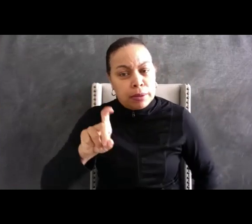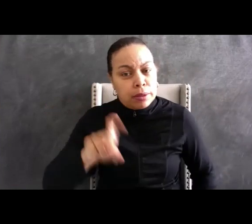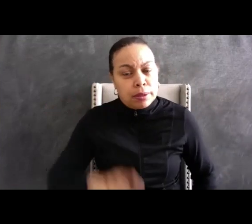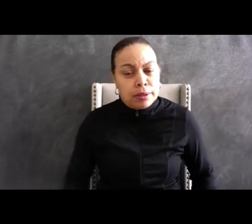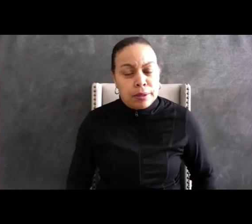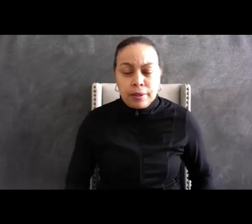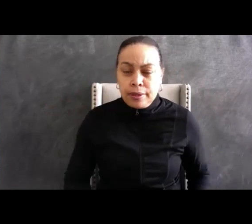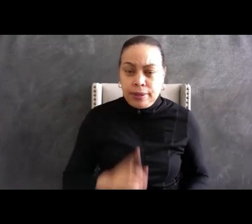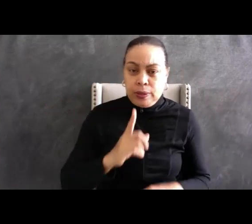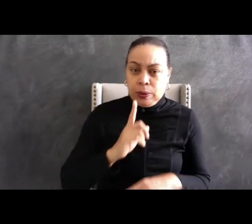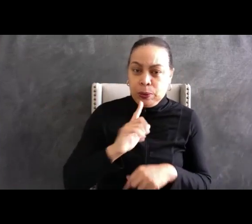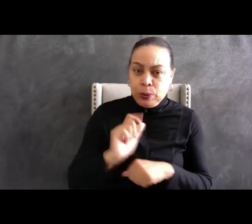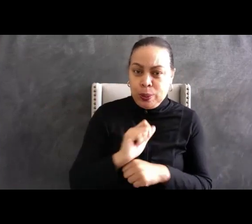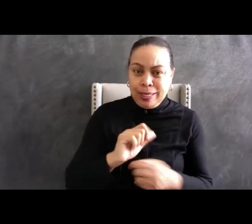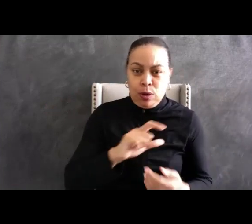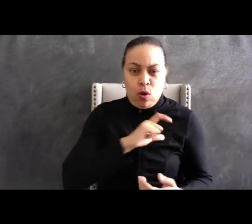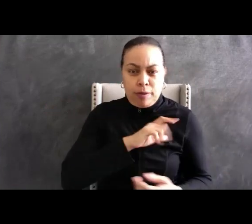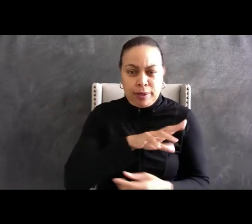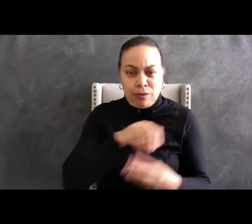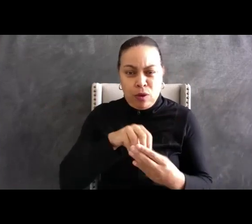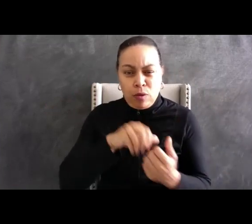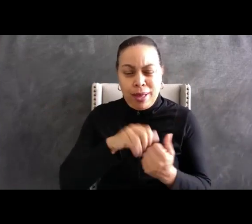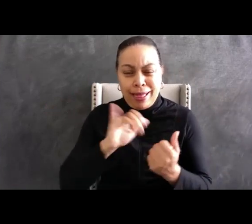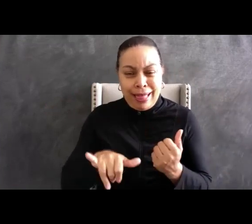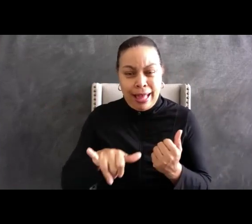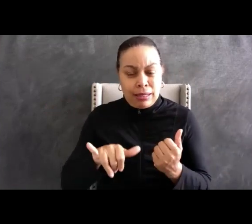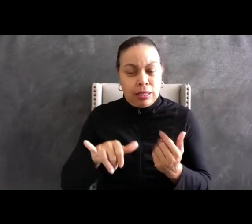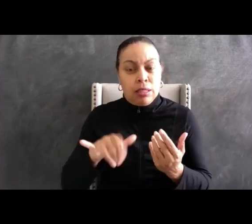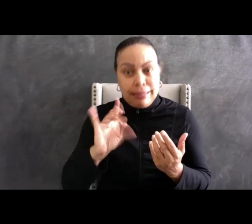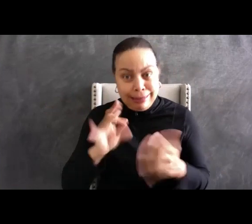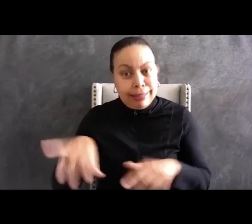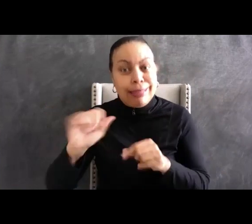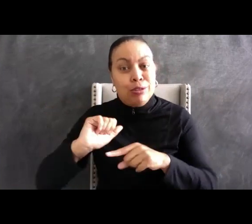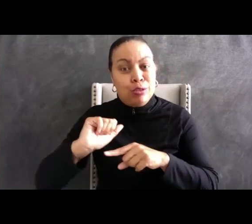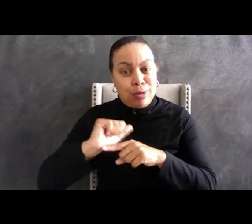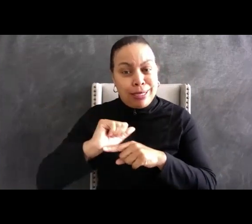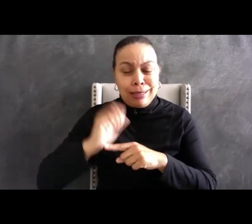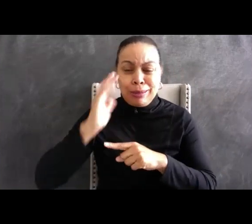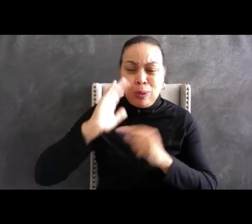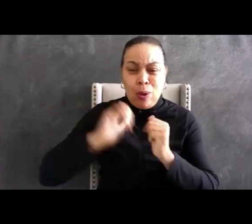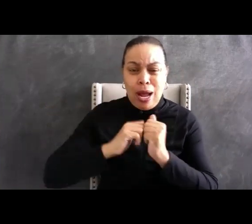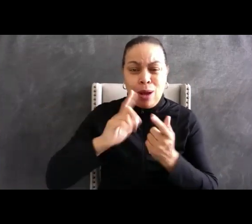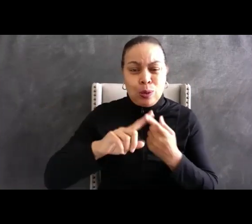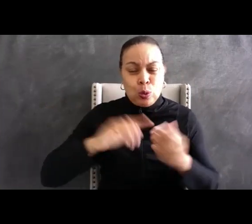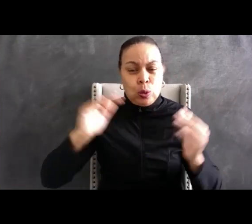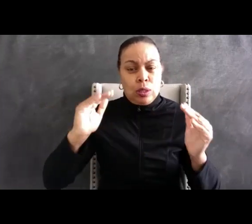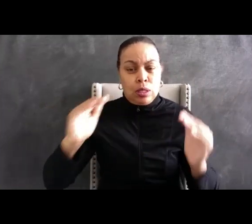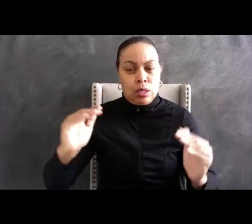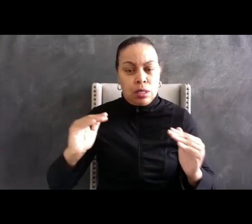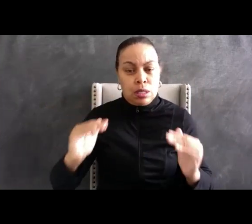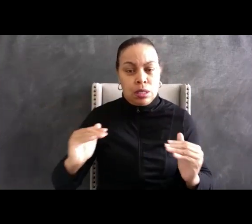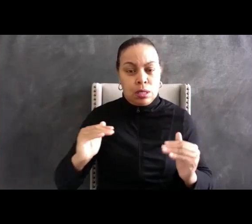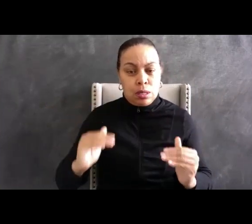Or perhaps received unconscious bias training to ensure that the response to the suspect was